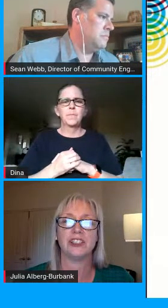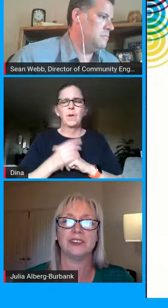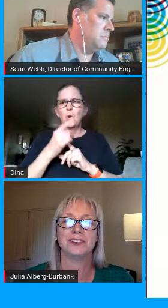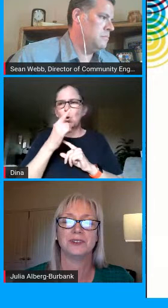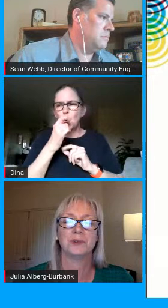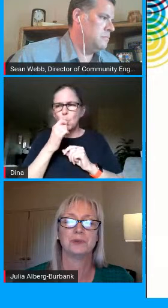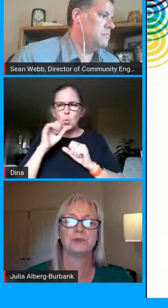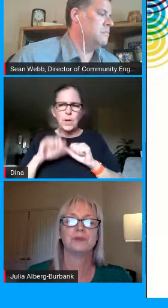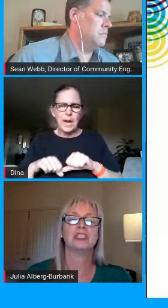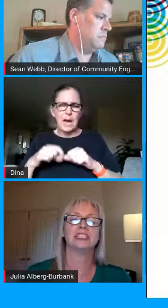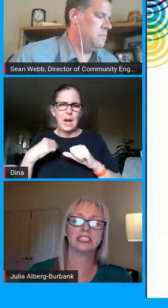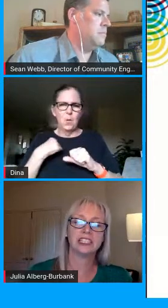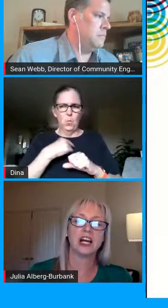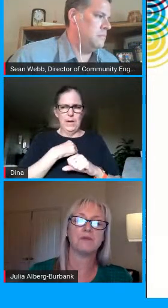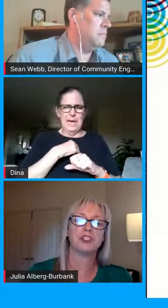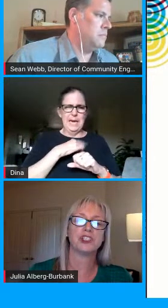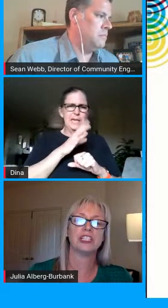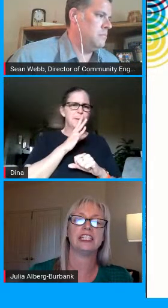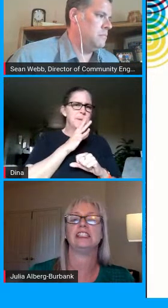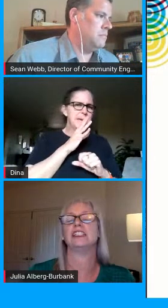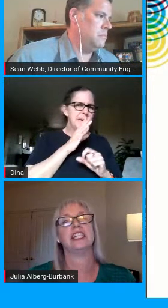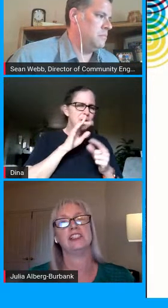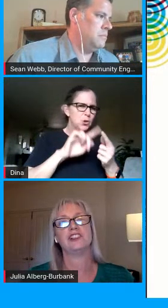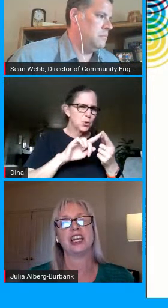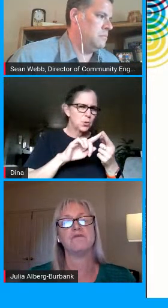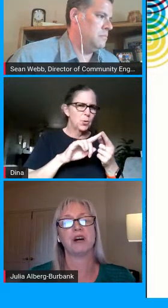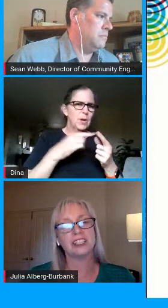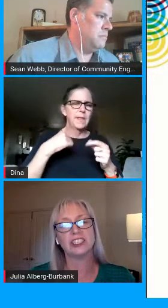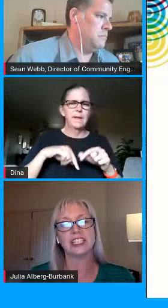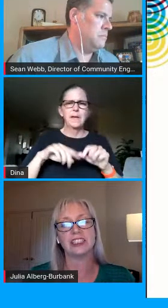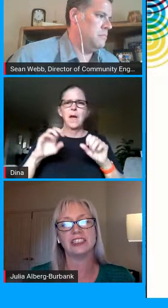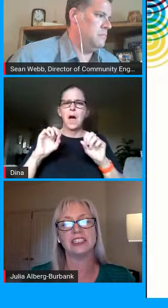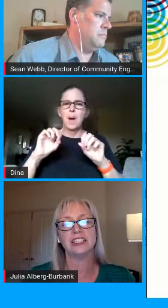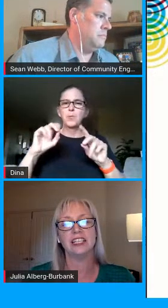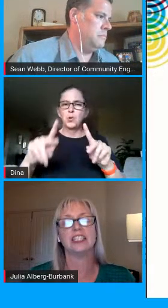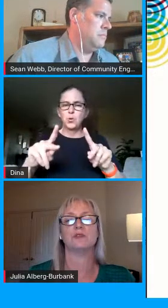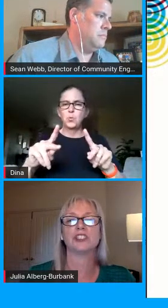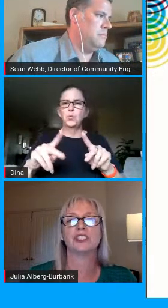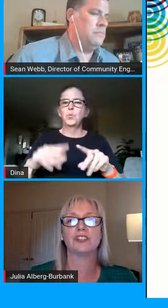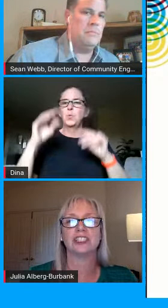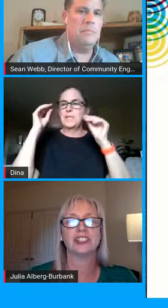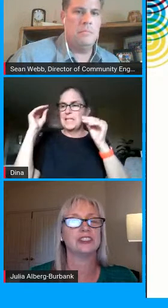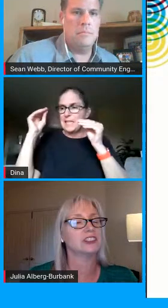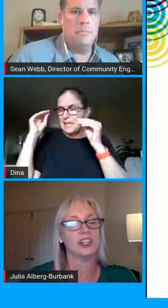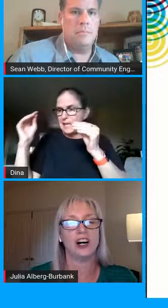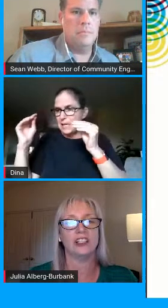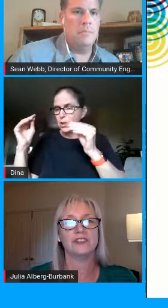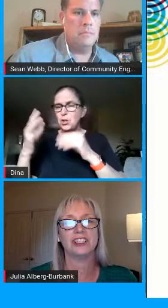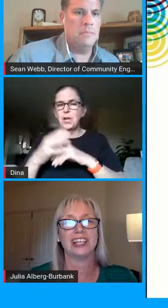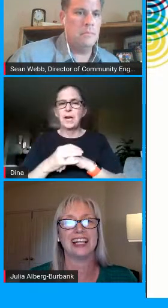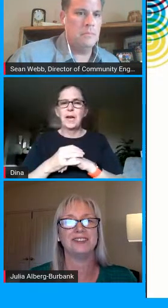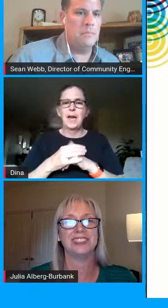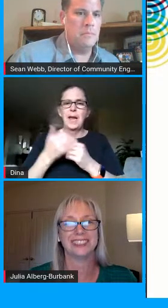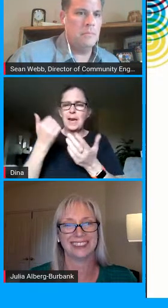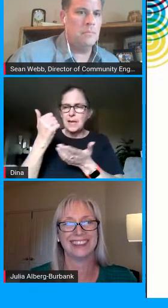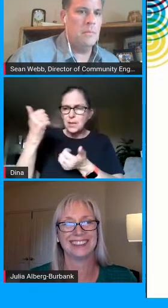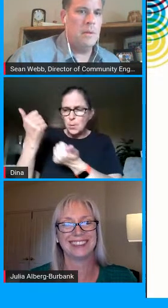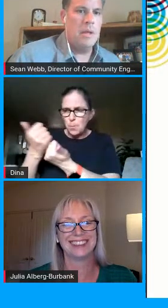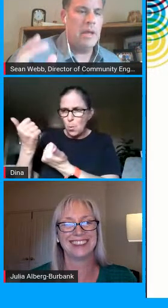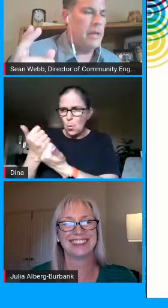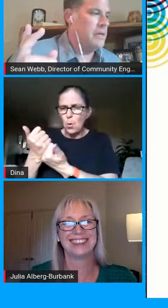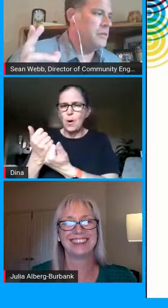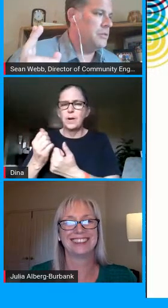we speak to this is an opportunity to teach and model skills that will serve our students all of their lives